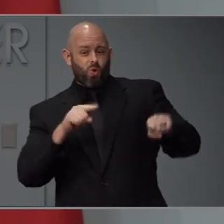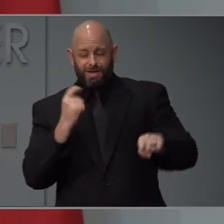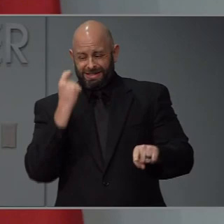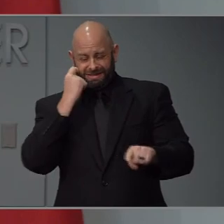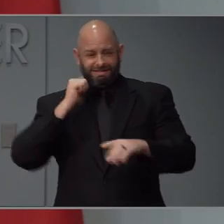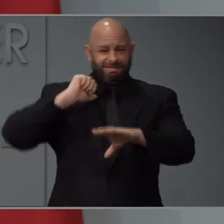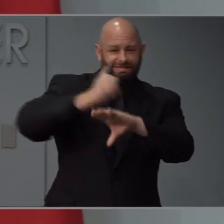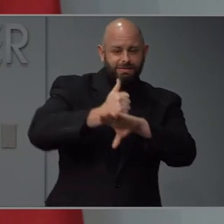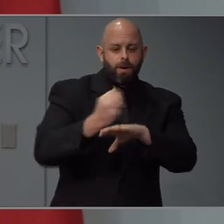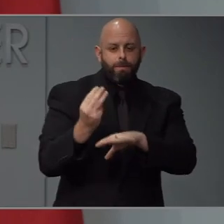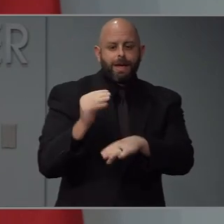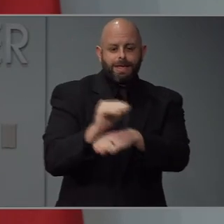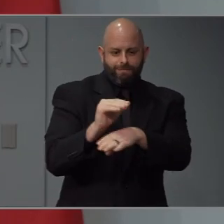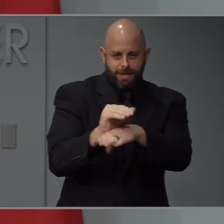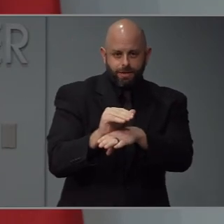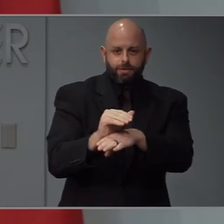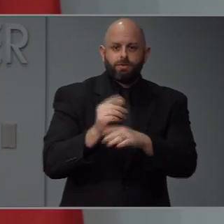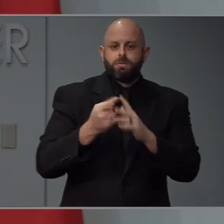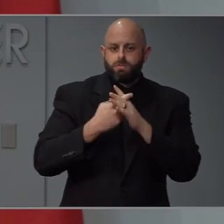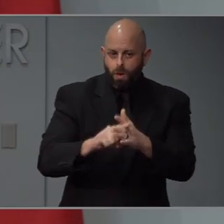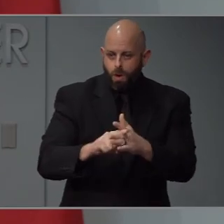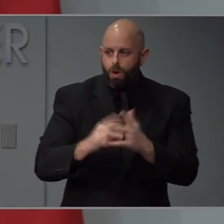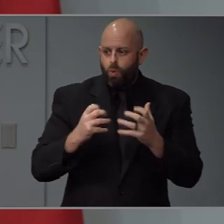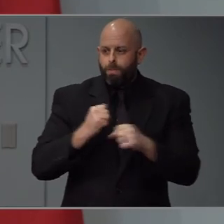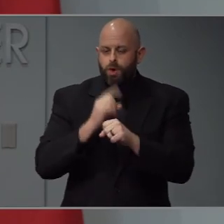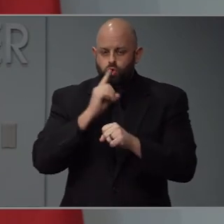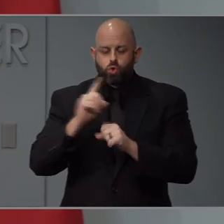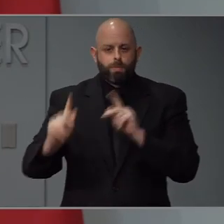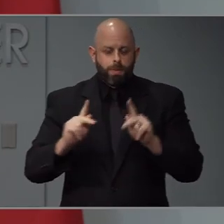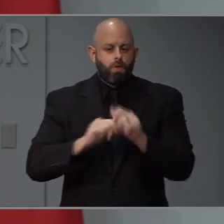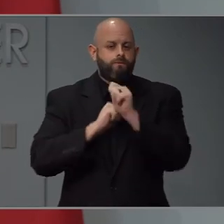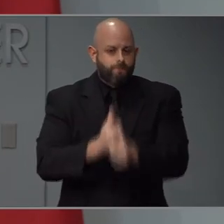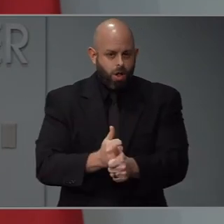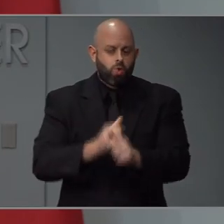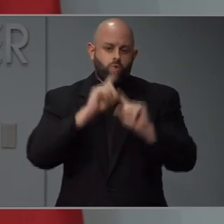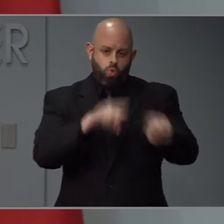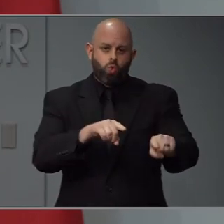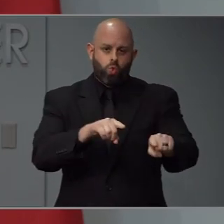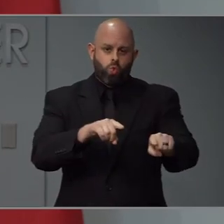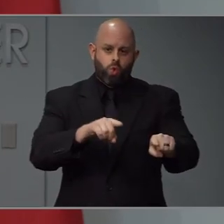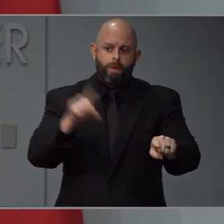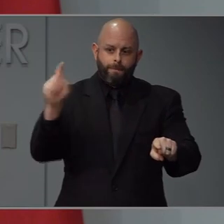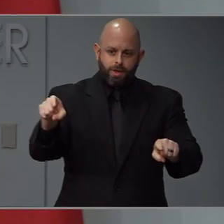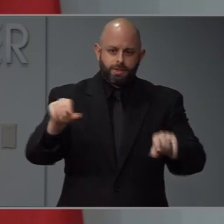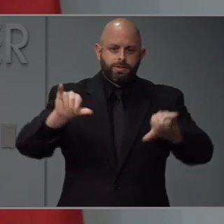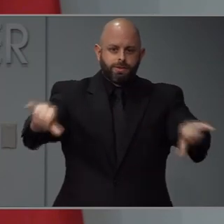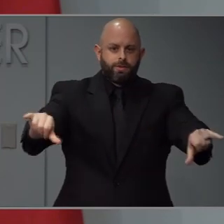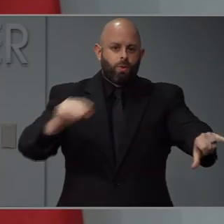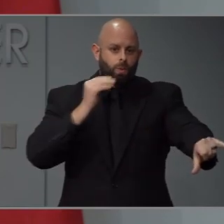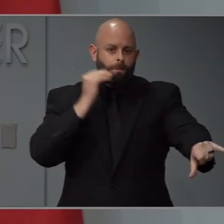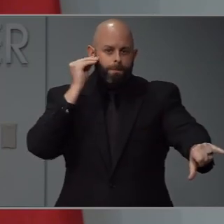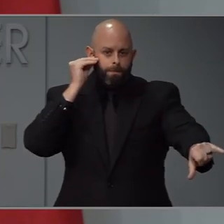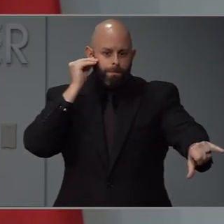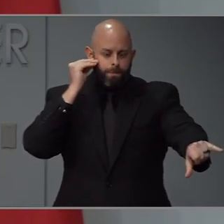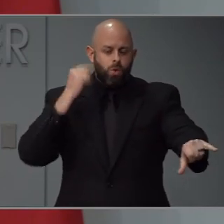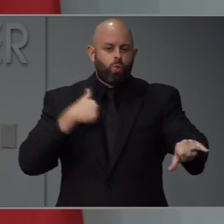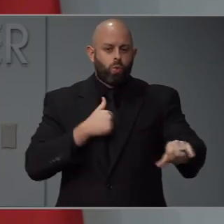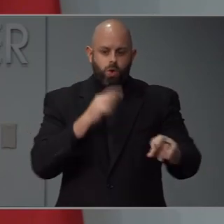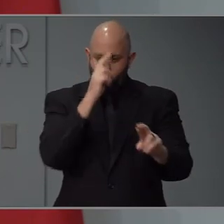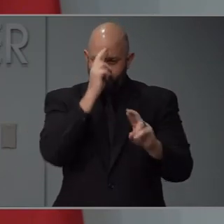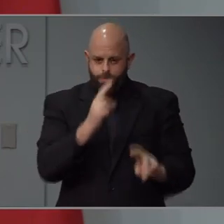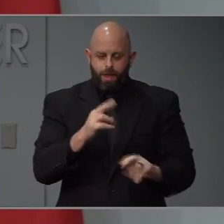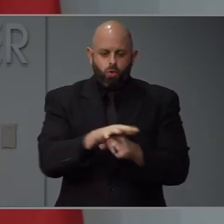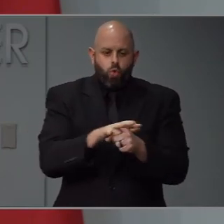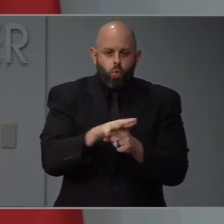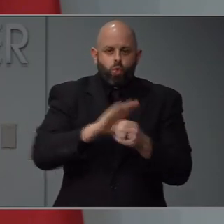We want to make sure that folks are fully complying with this order. We fully respect and support local